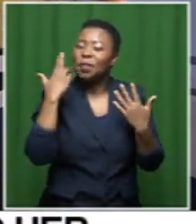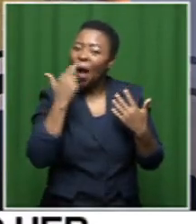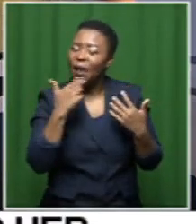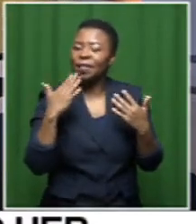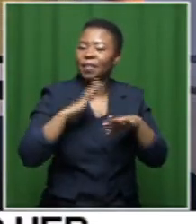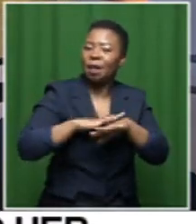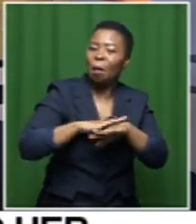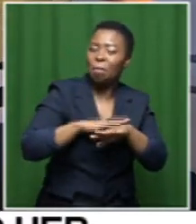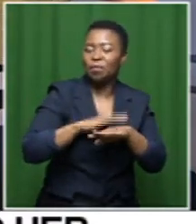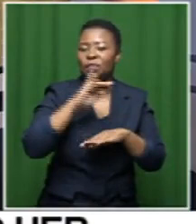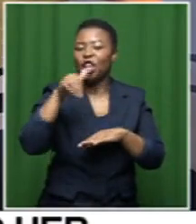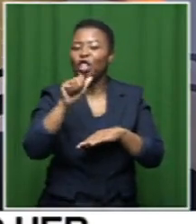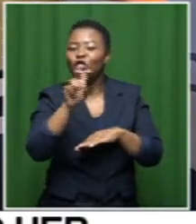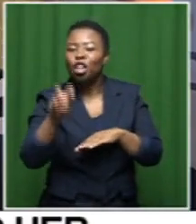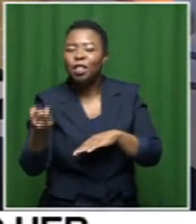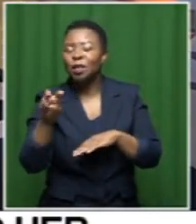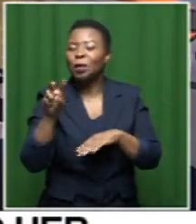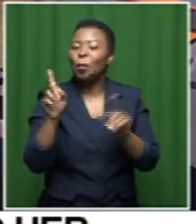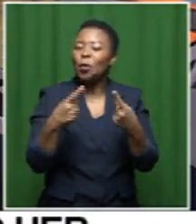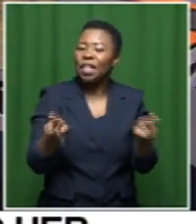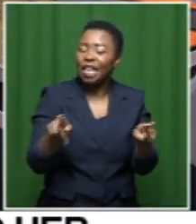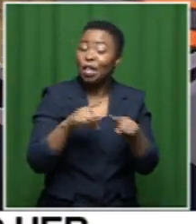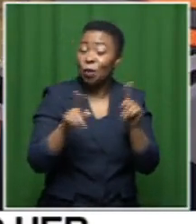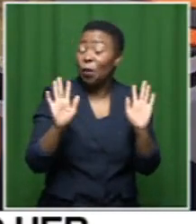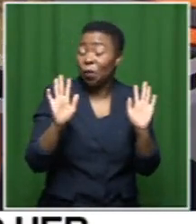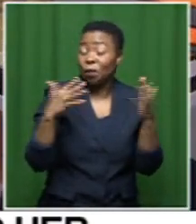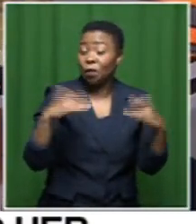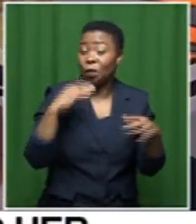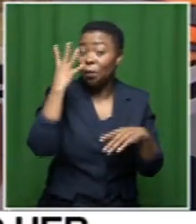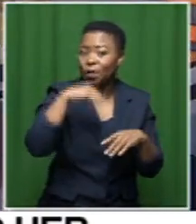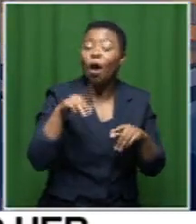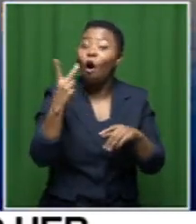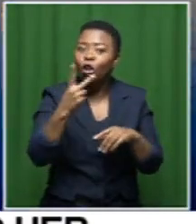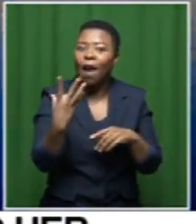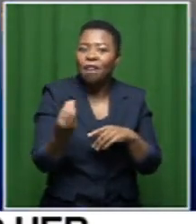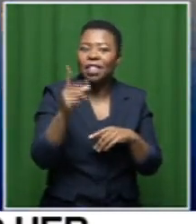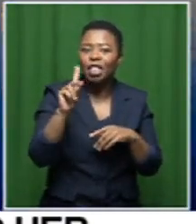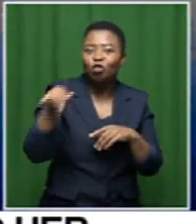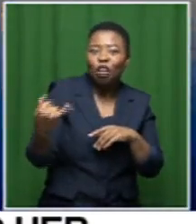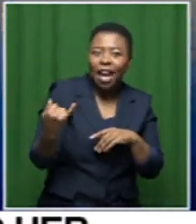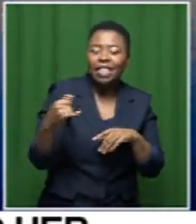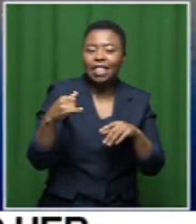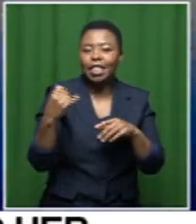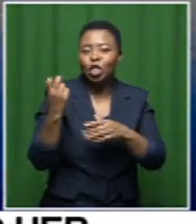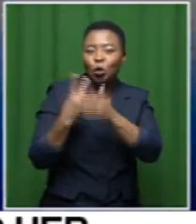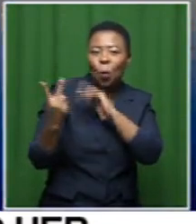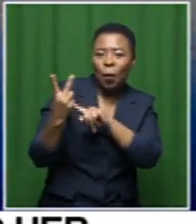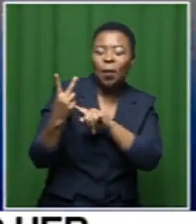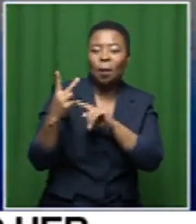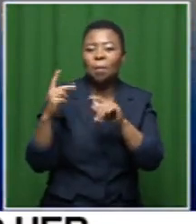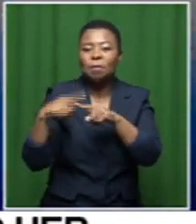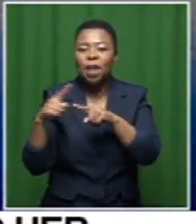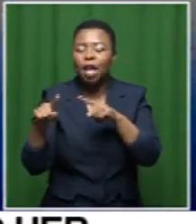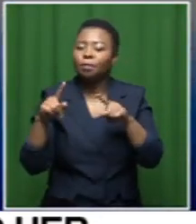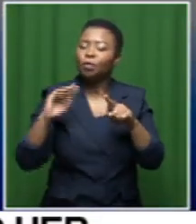listening to jazz music um and there's so much to look forward to there's also DJ's um a duo that will be playing celebrating